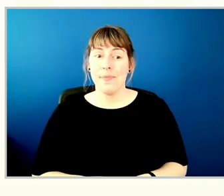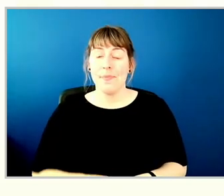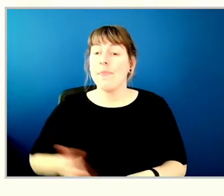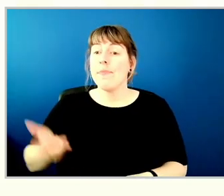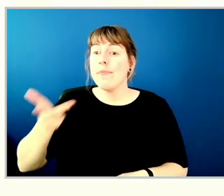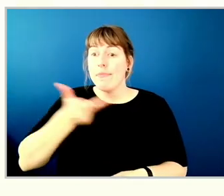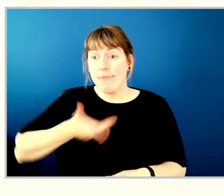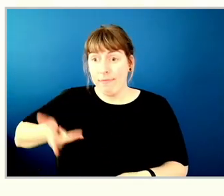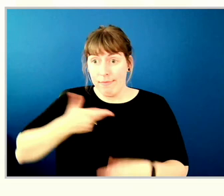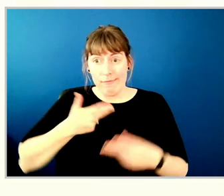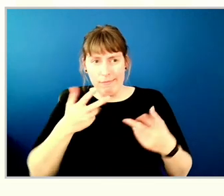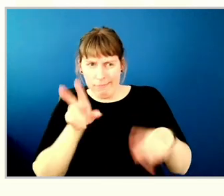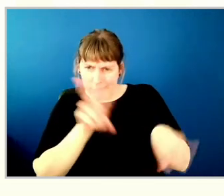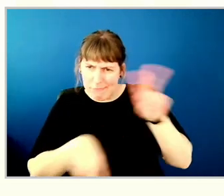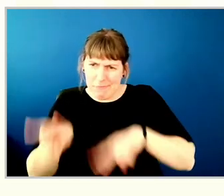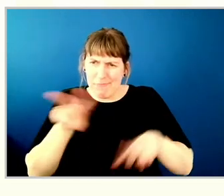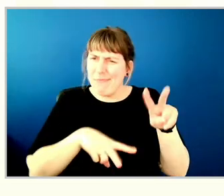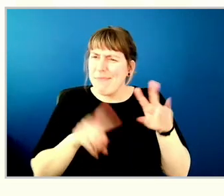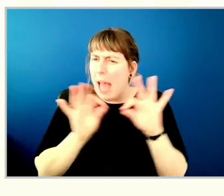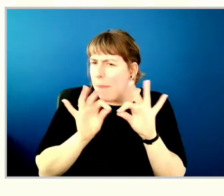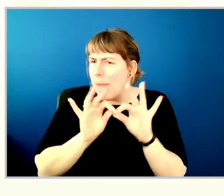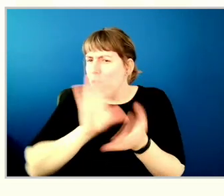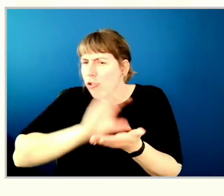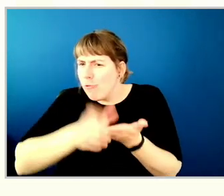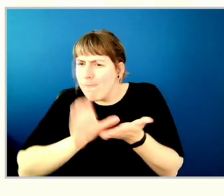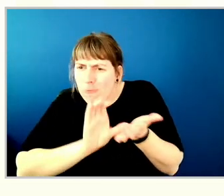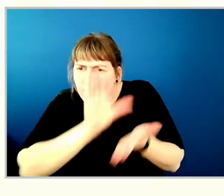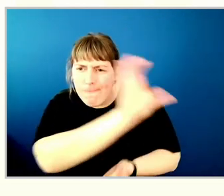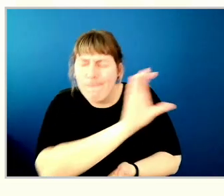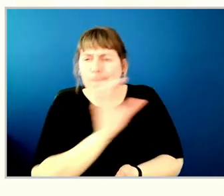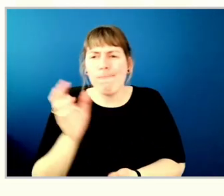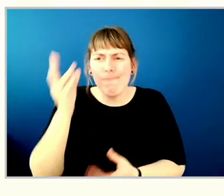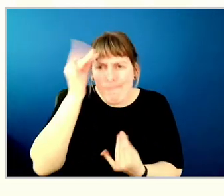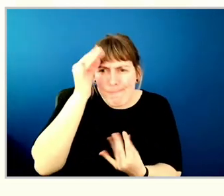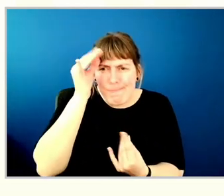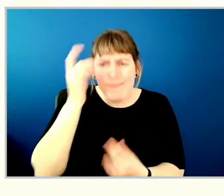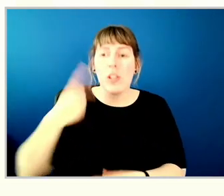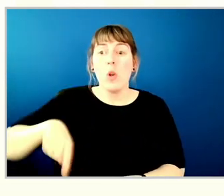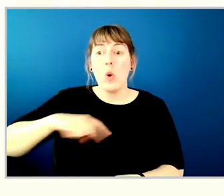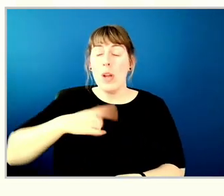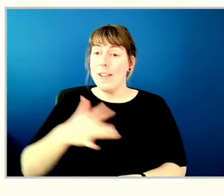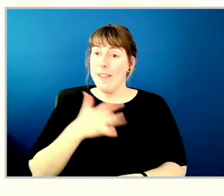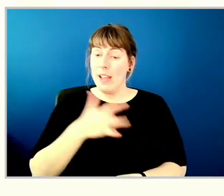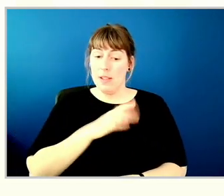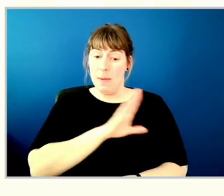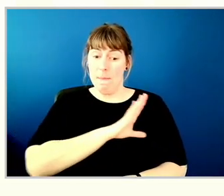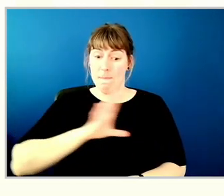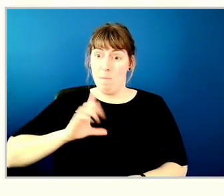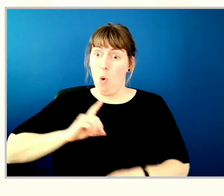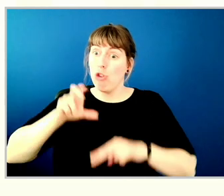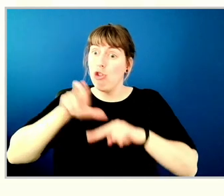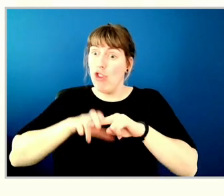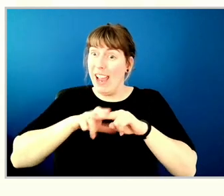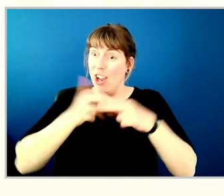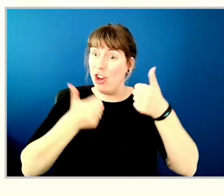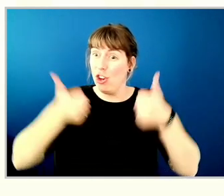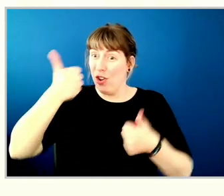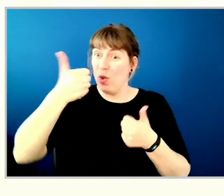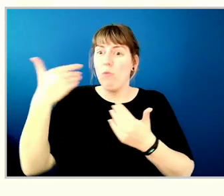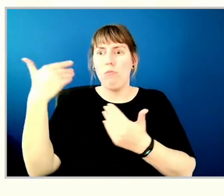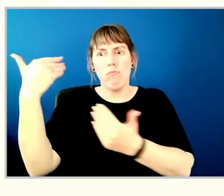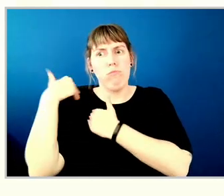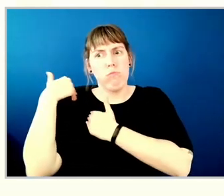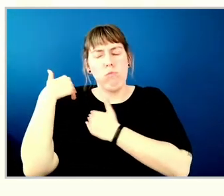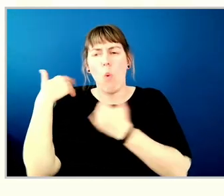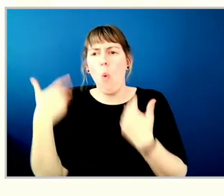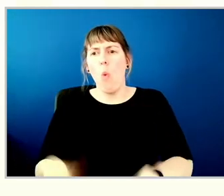remuneration, we felt that the responsibilities of the board chair were quite significant and